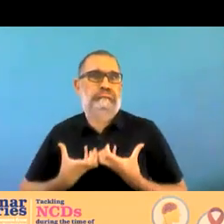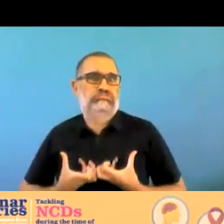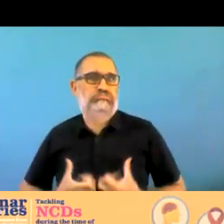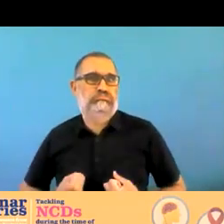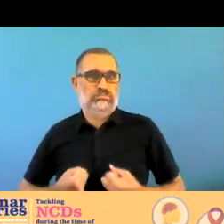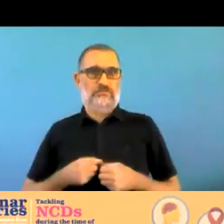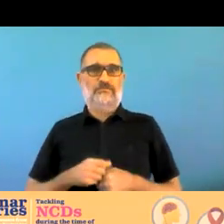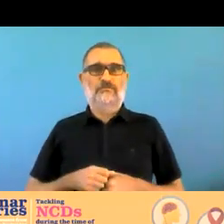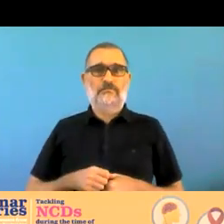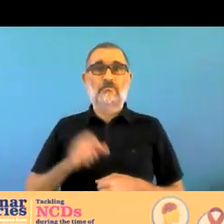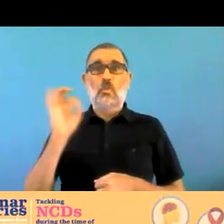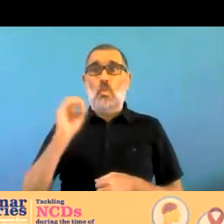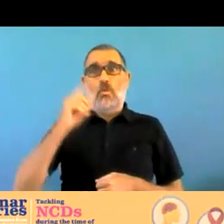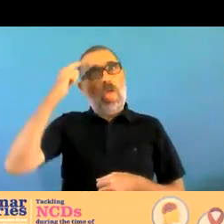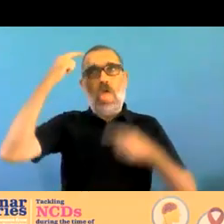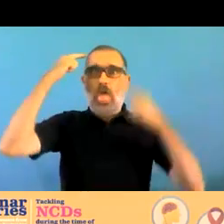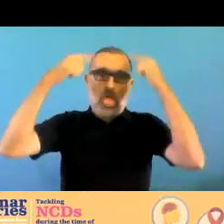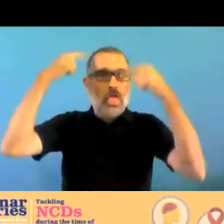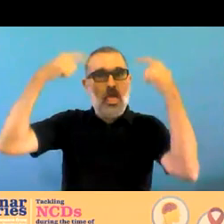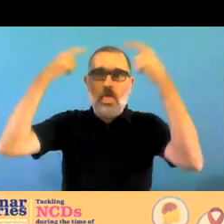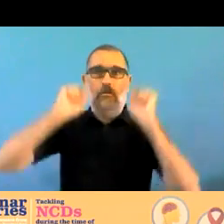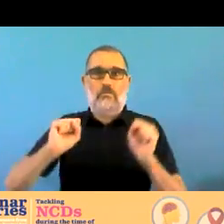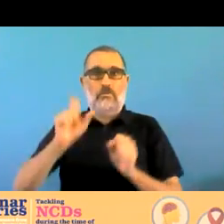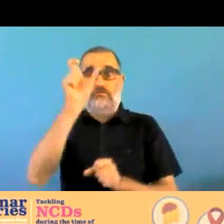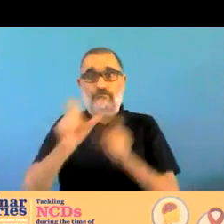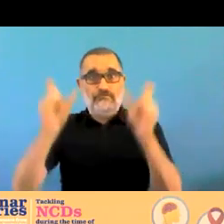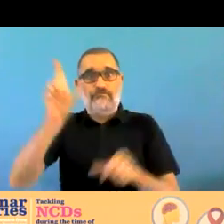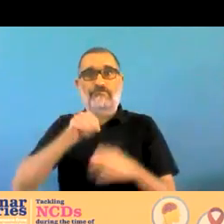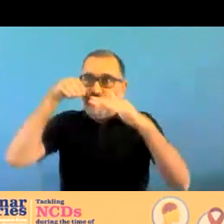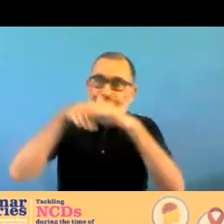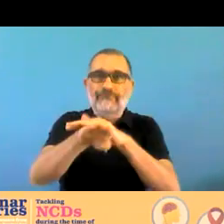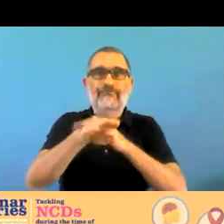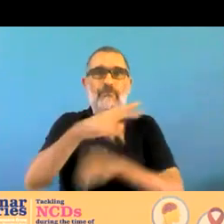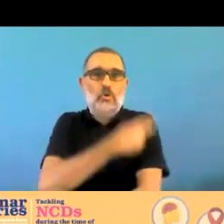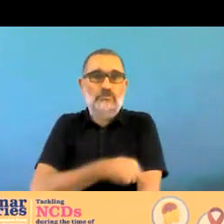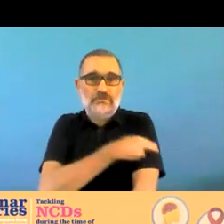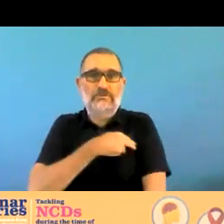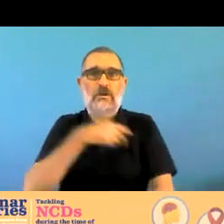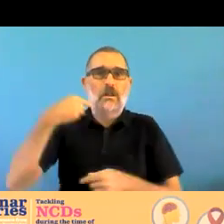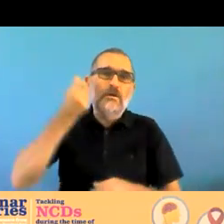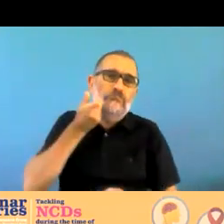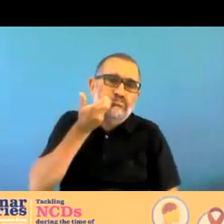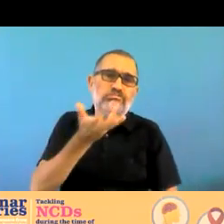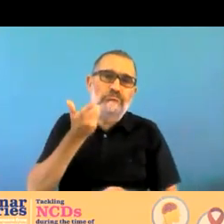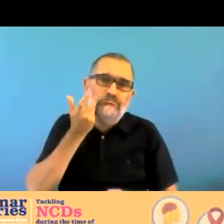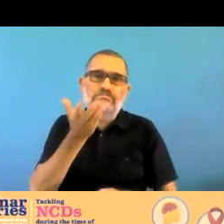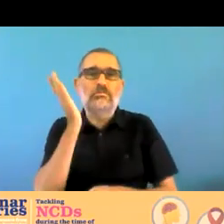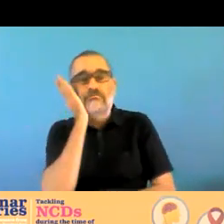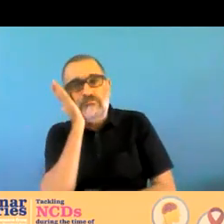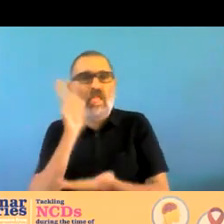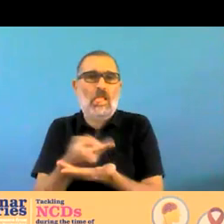um sleeplessness insomnia or headaches or having uh your olfactory or taste